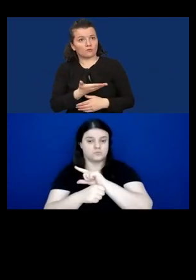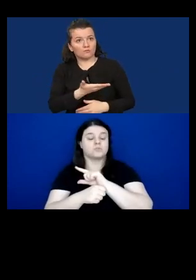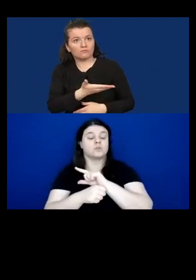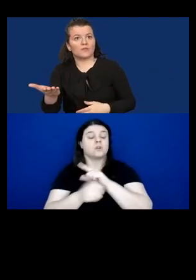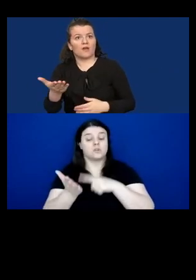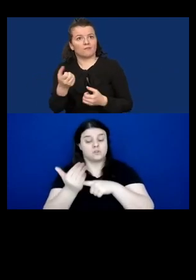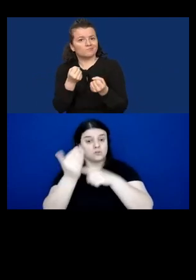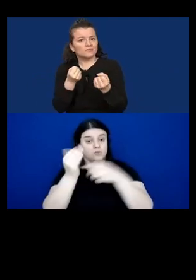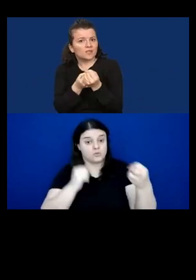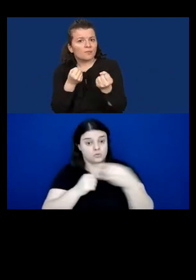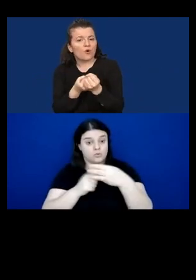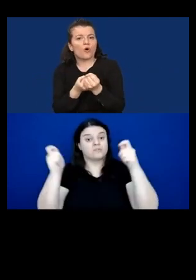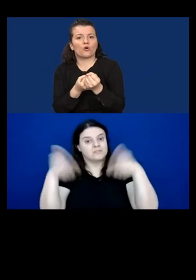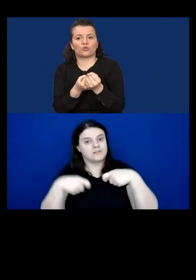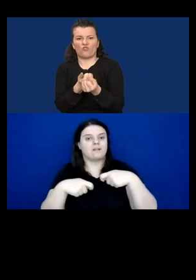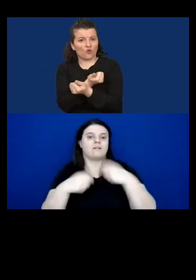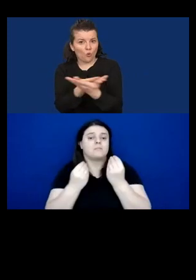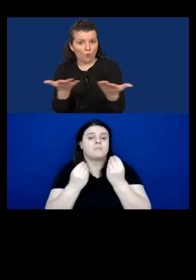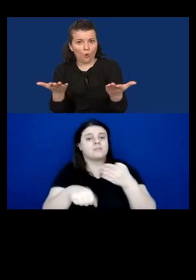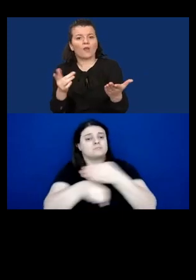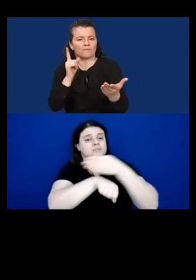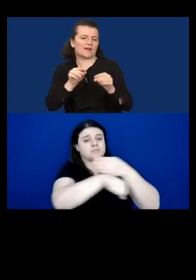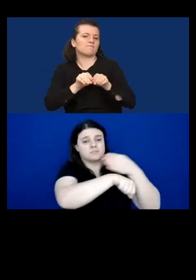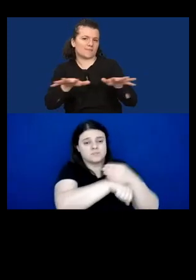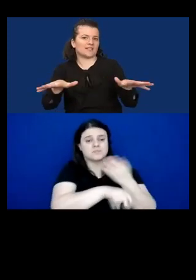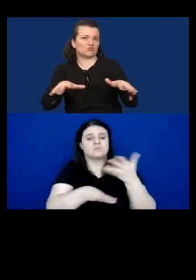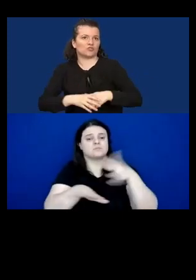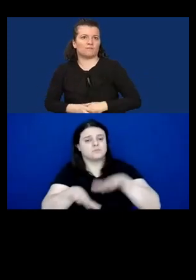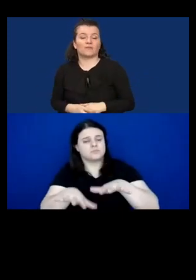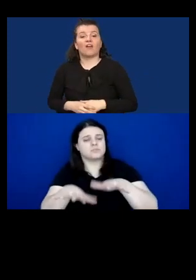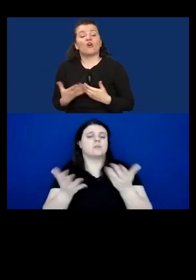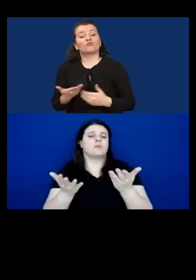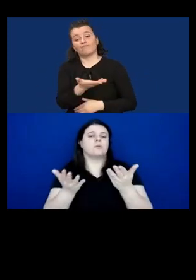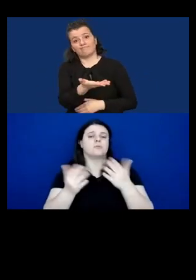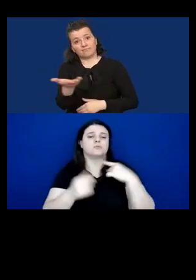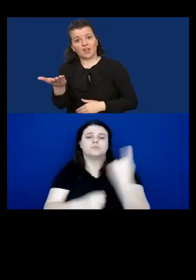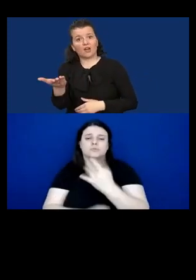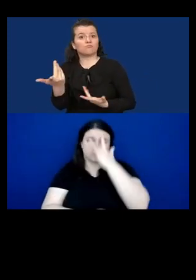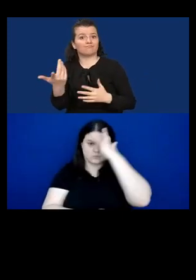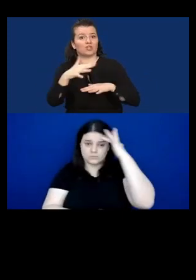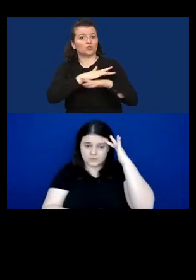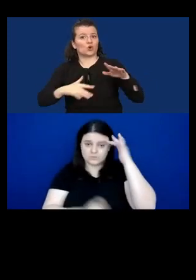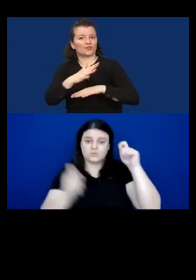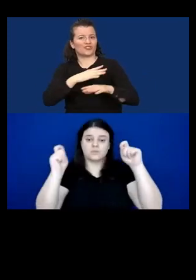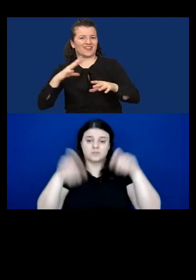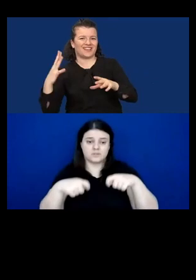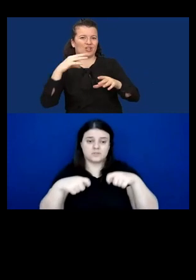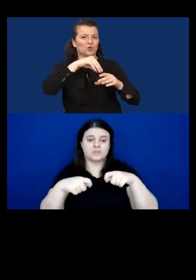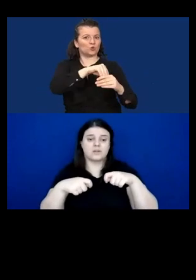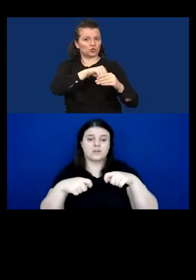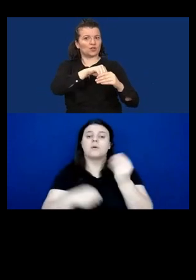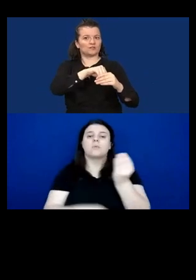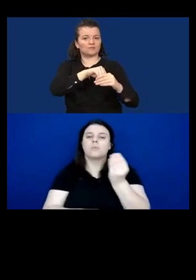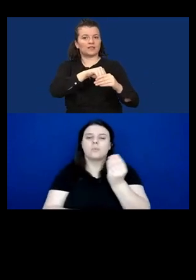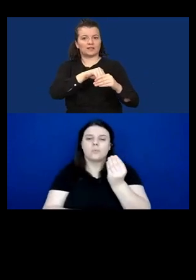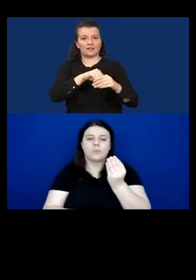promoting participation and social inclusion inclusion for persons with disabilities has only featured in more